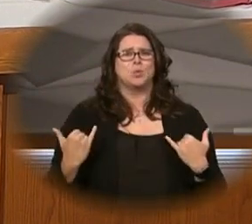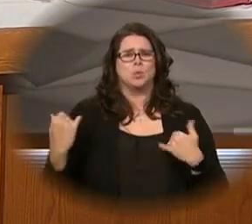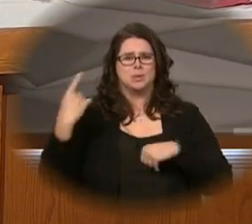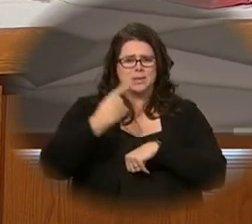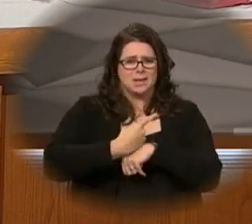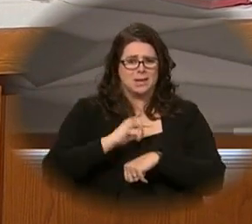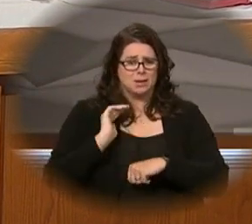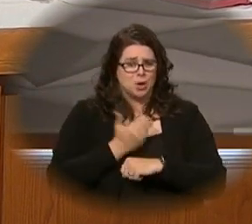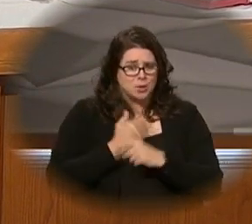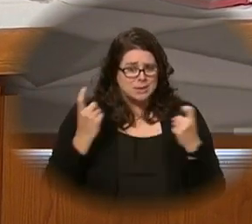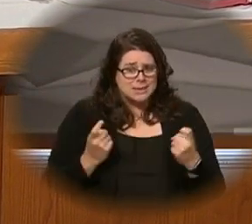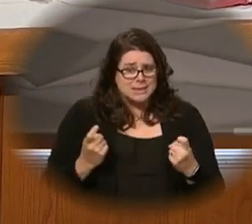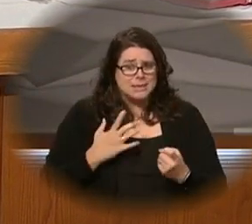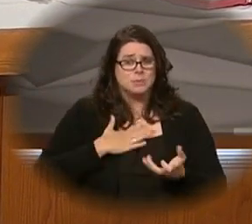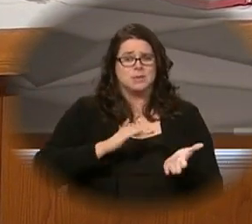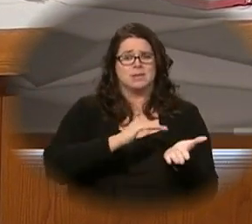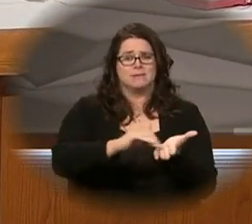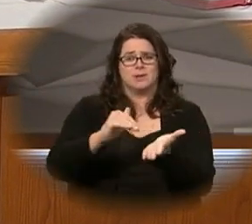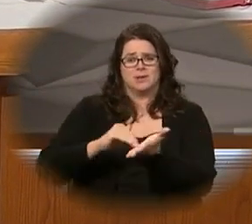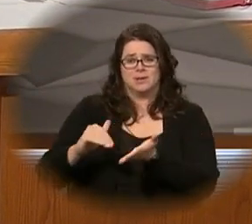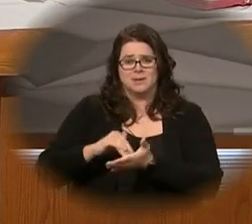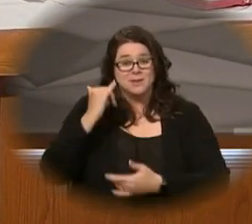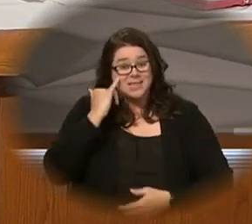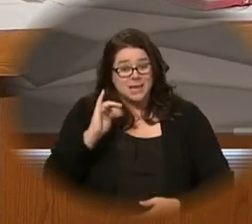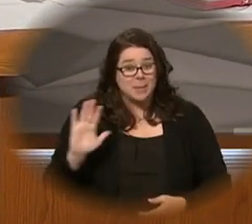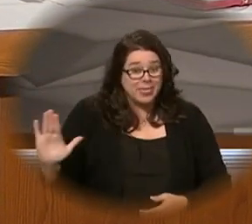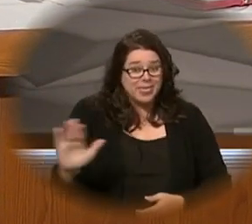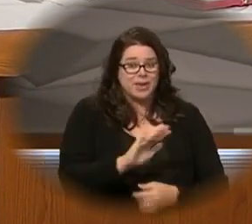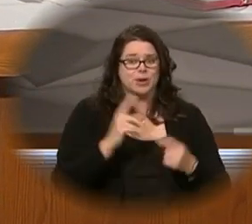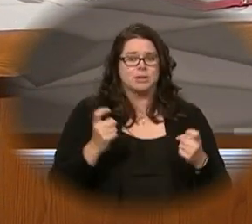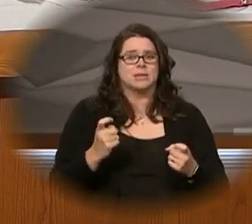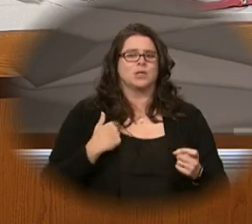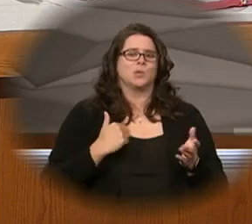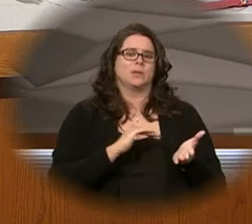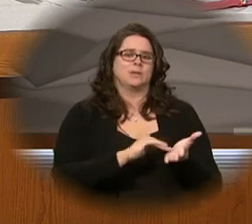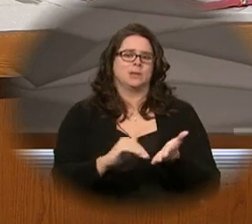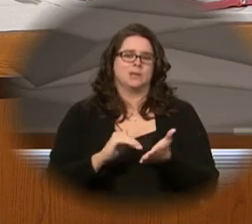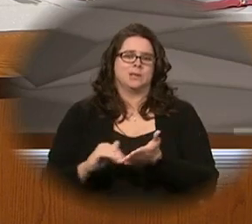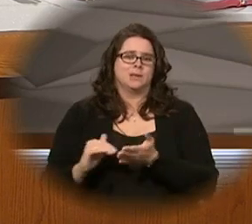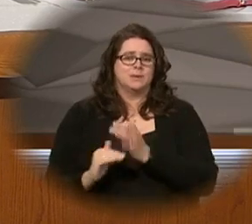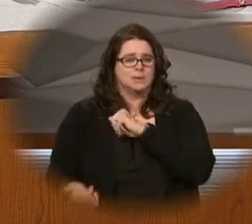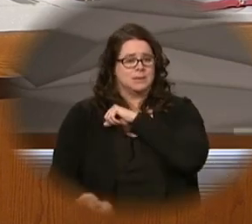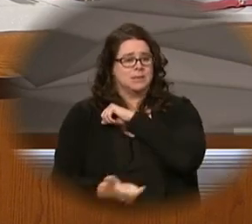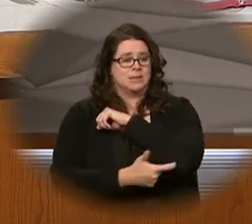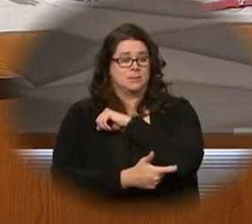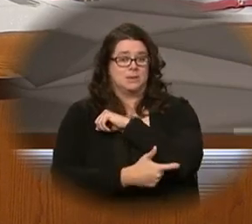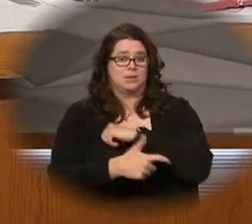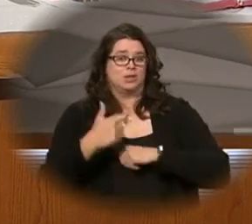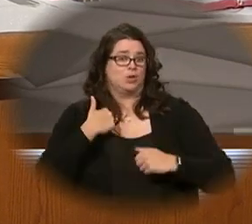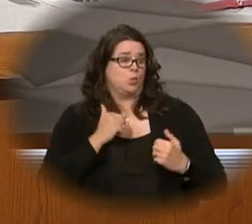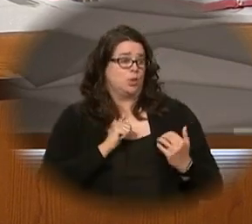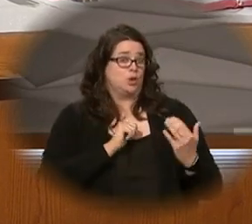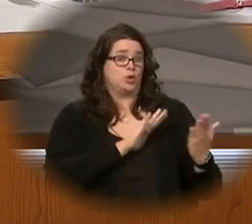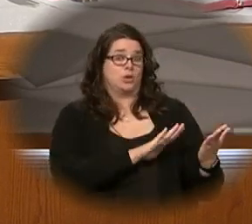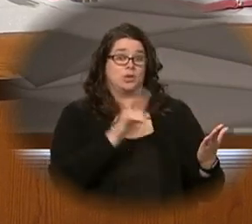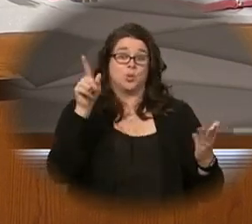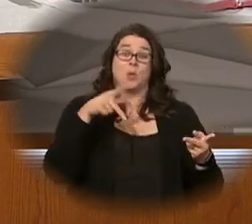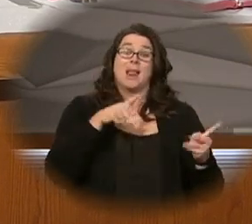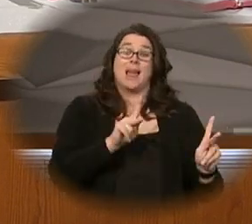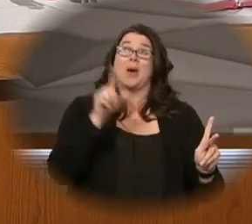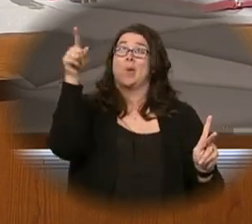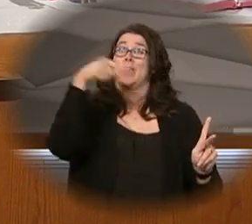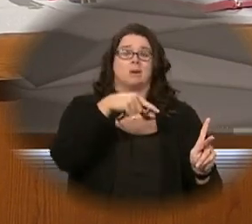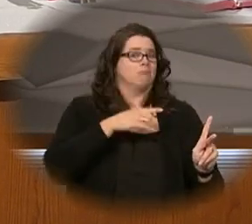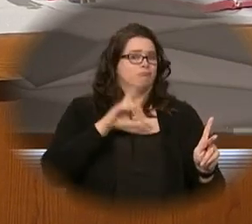bread and forgive us our trespasses as we forgive those who trespass against us. And lead us not